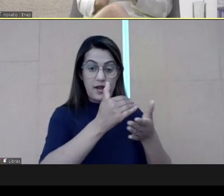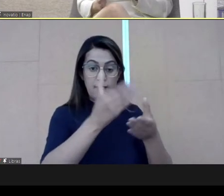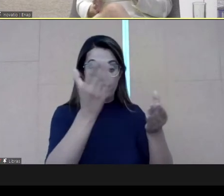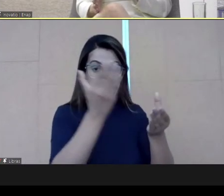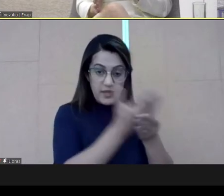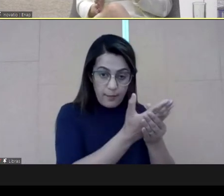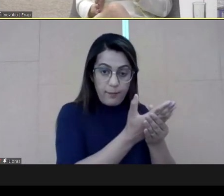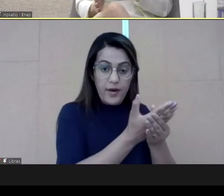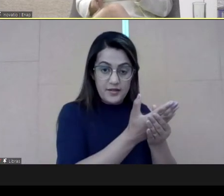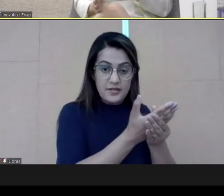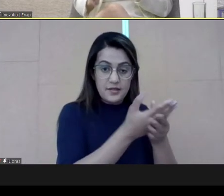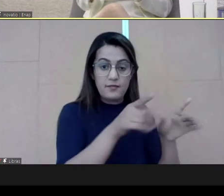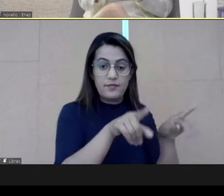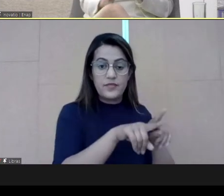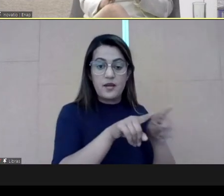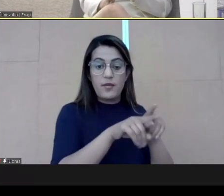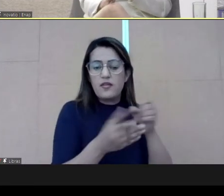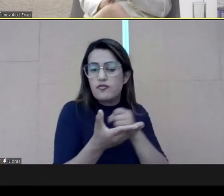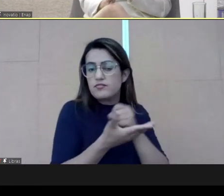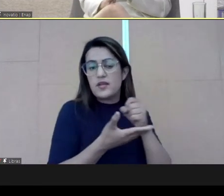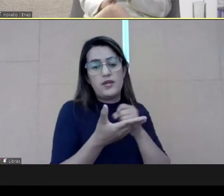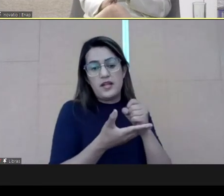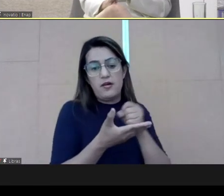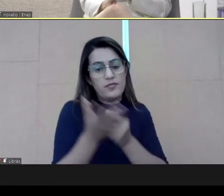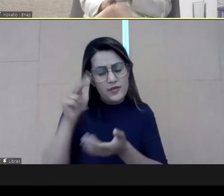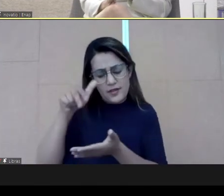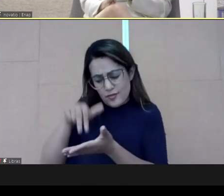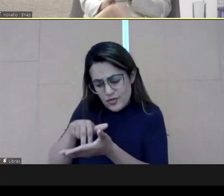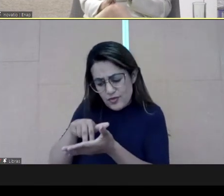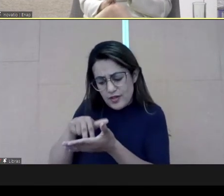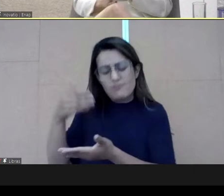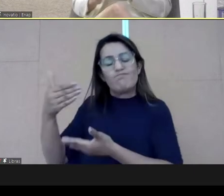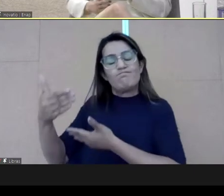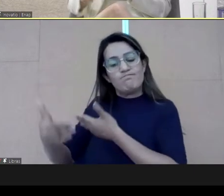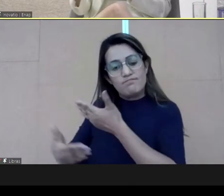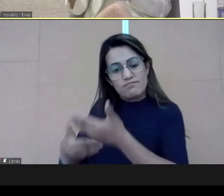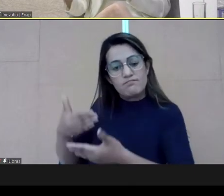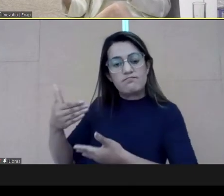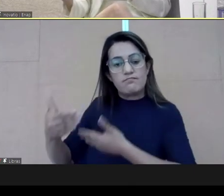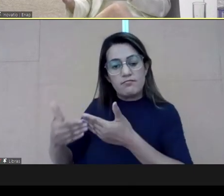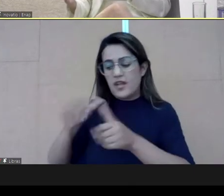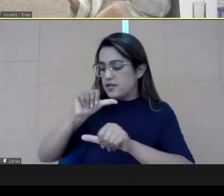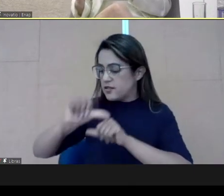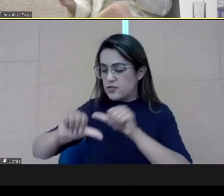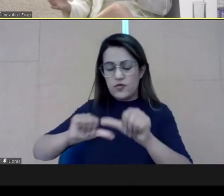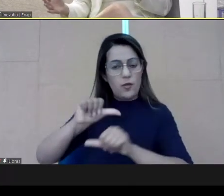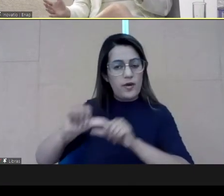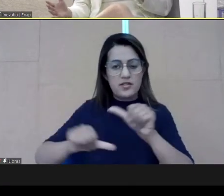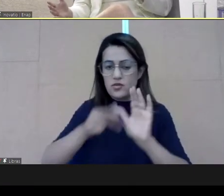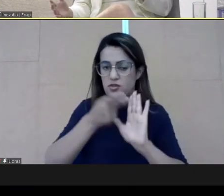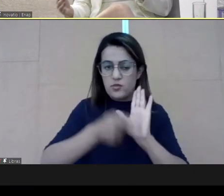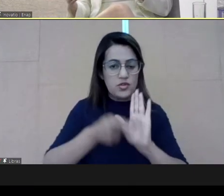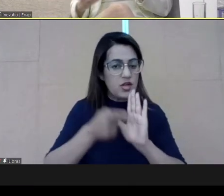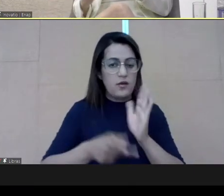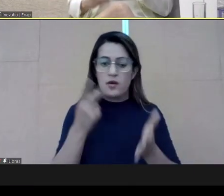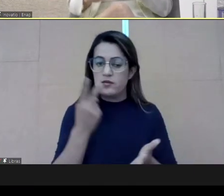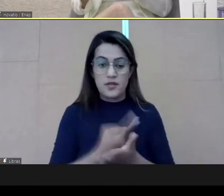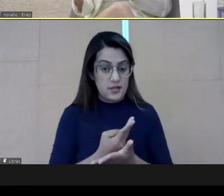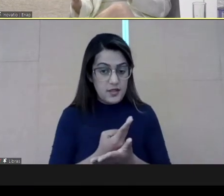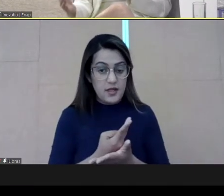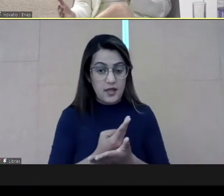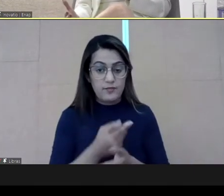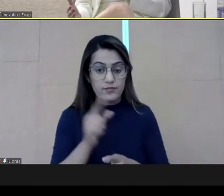from the Secretary of Human Resources was really fundamental. So, if he was not completely involved, the transformation